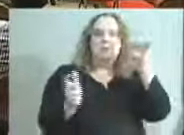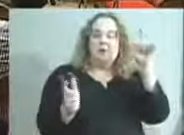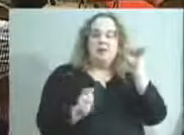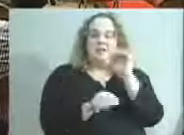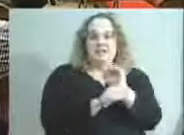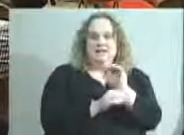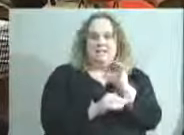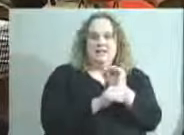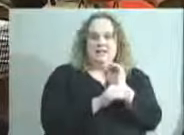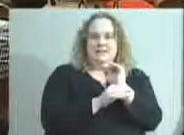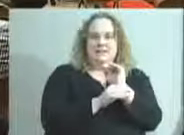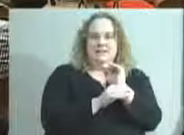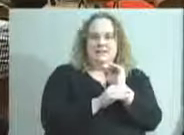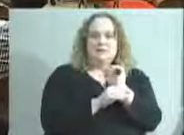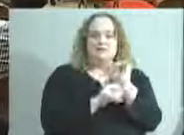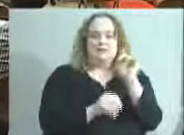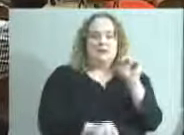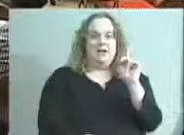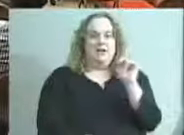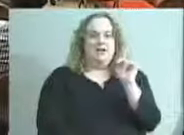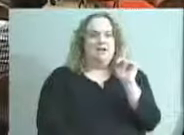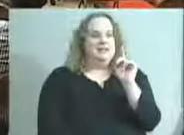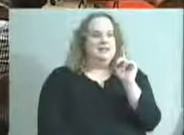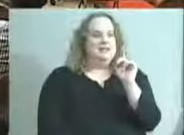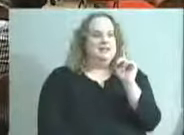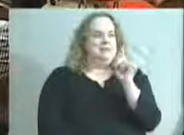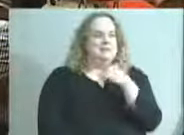So, all right, Lisa?